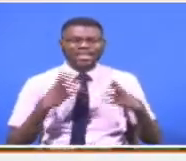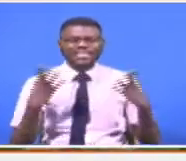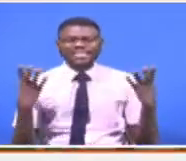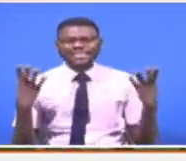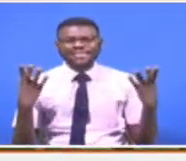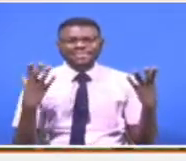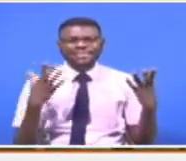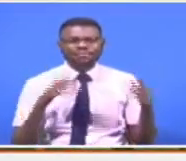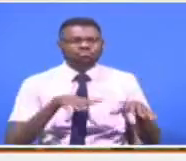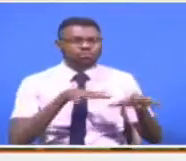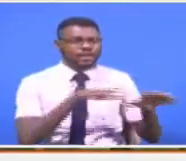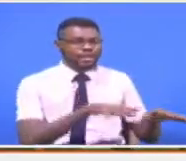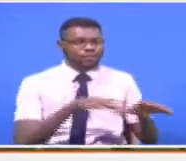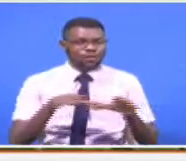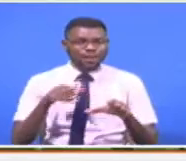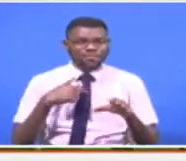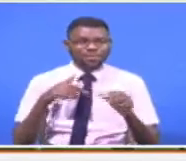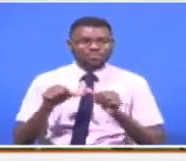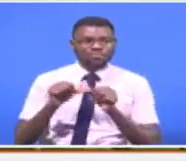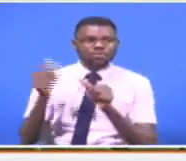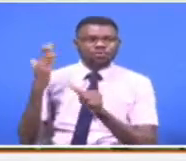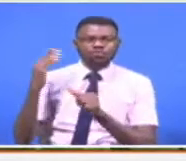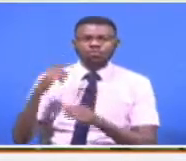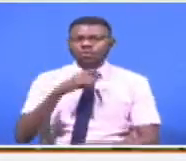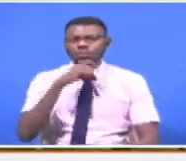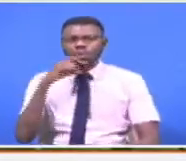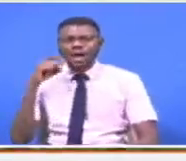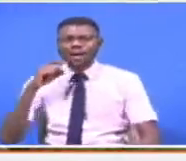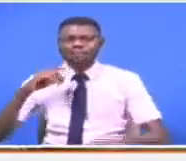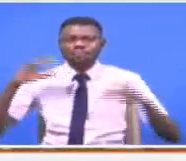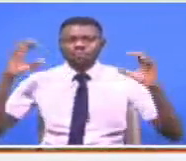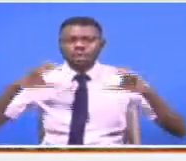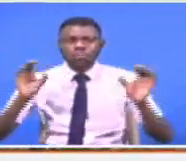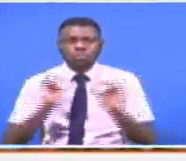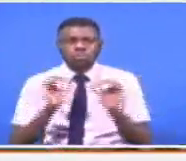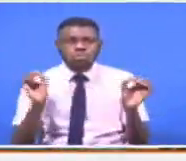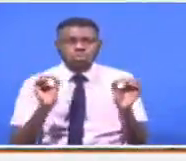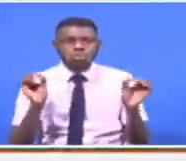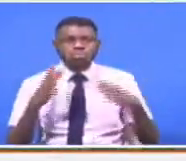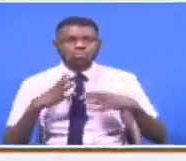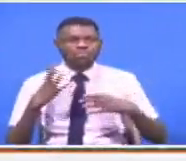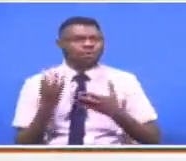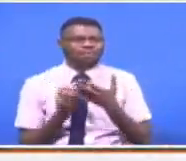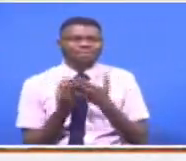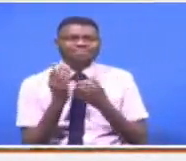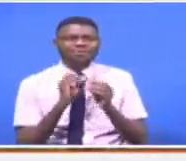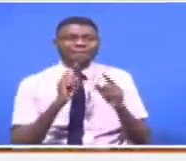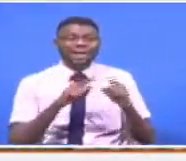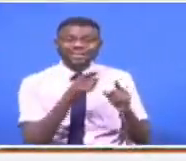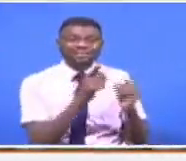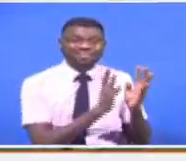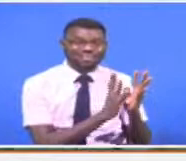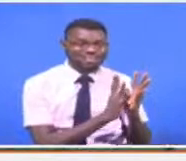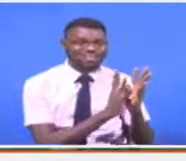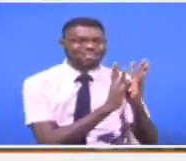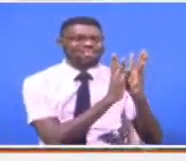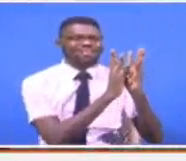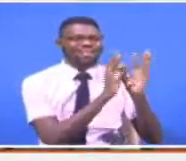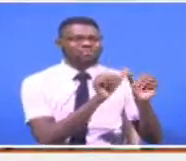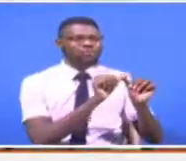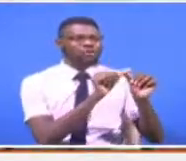wakati tulikuwa na kiangazi mwaka uleopita na ule mungine production inaenda chini lakini mkonge haufi kabisa